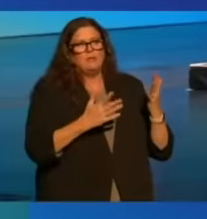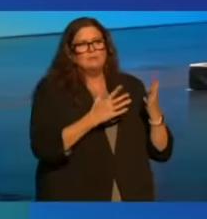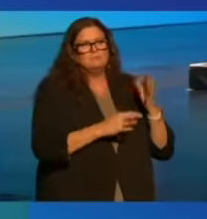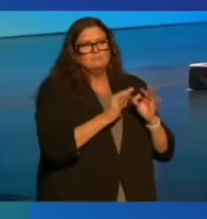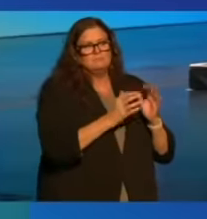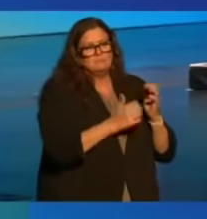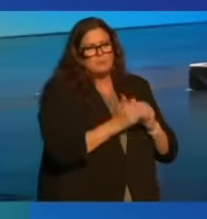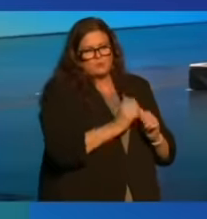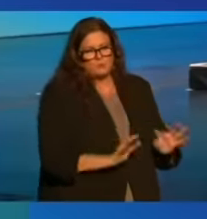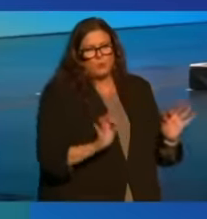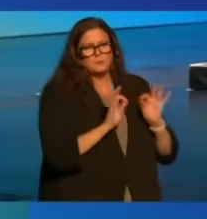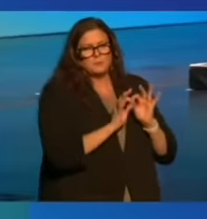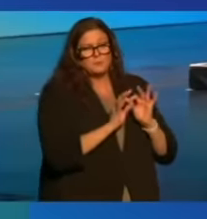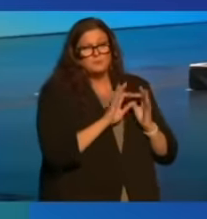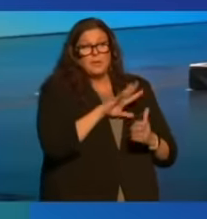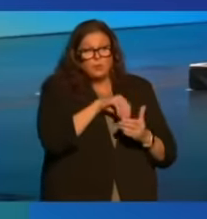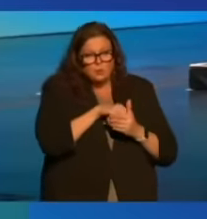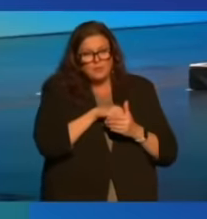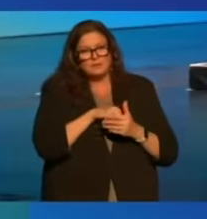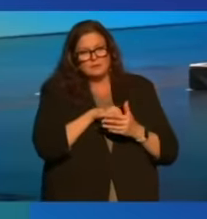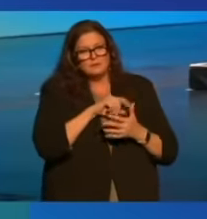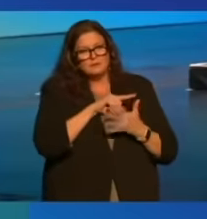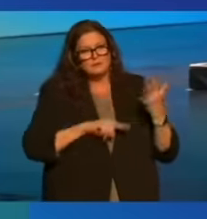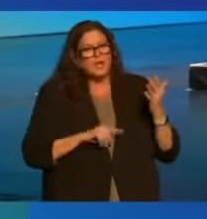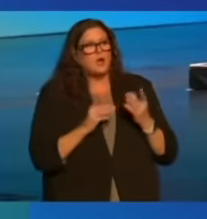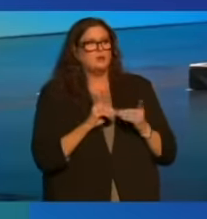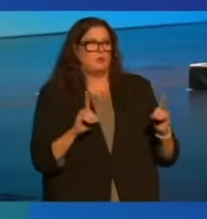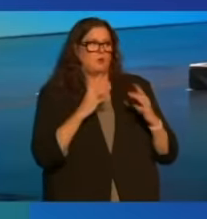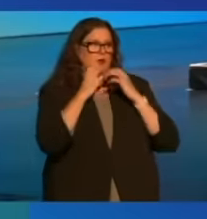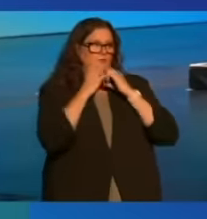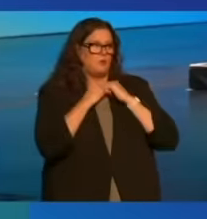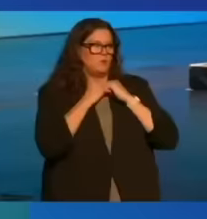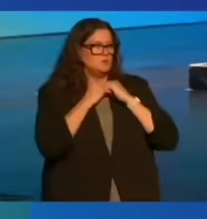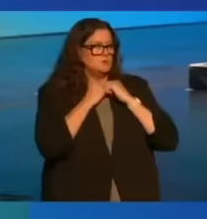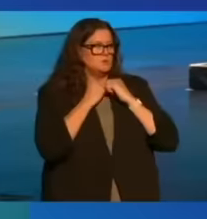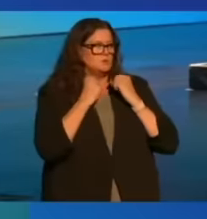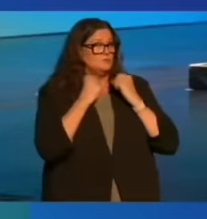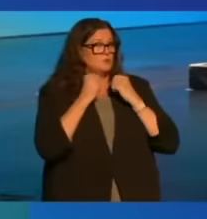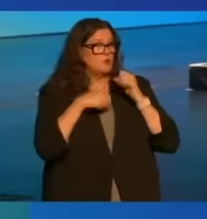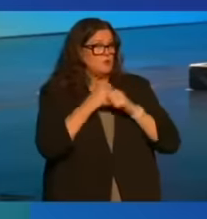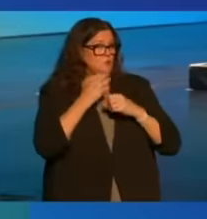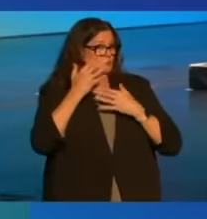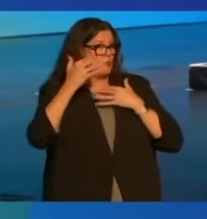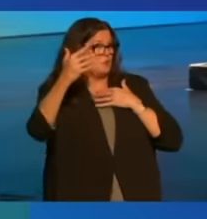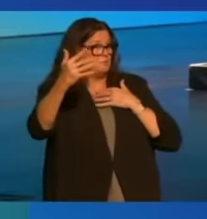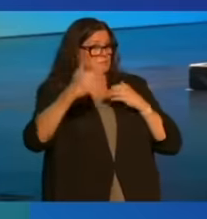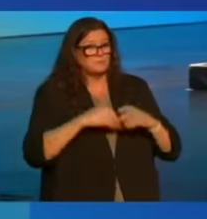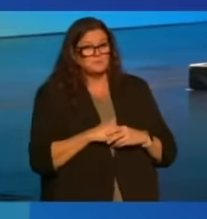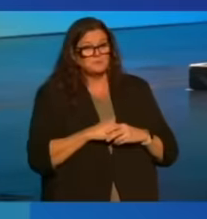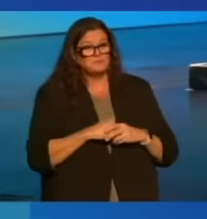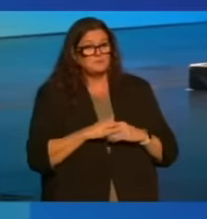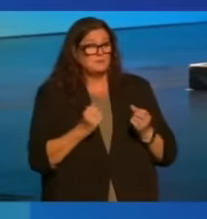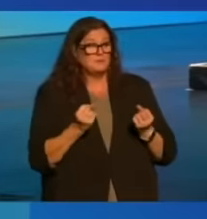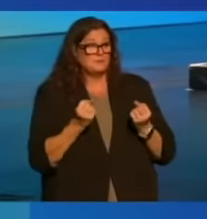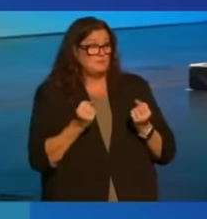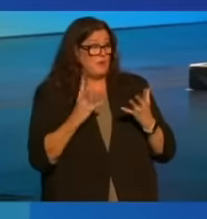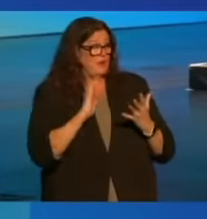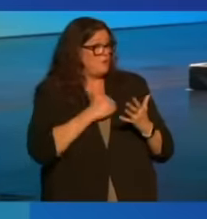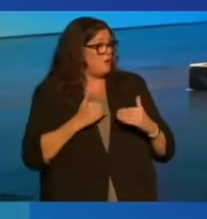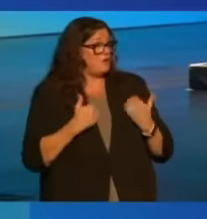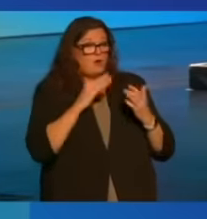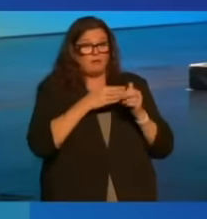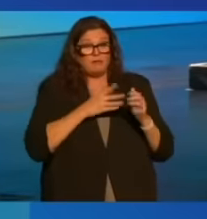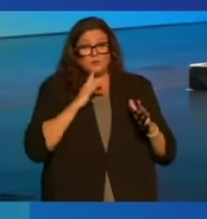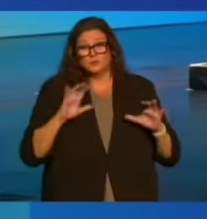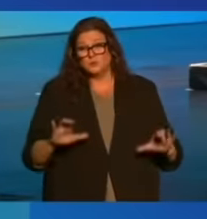matter, including our democratic values for years to come. That's what many of our young